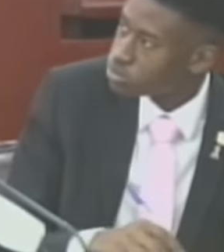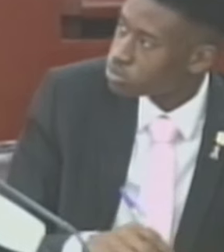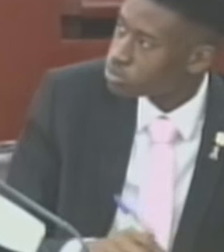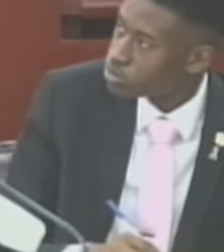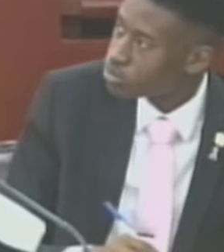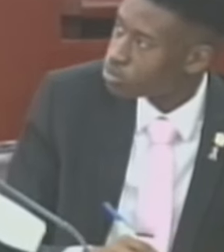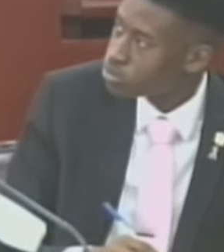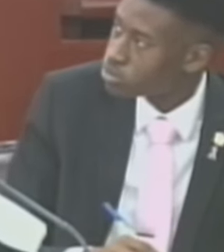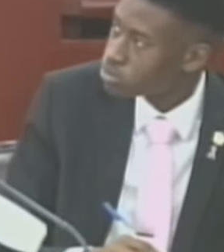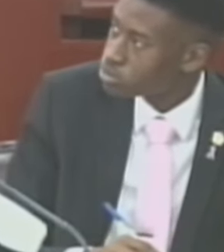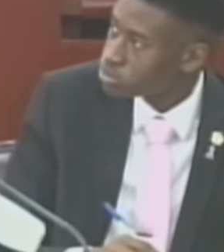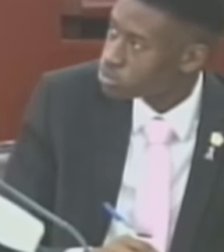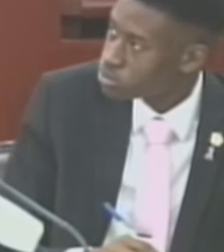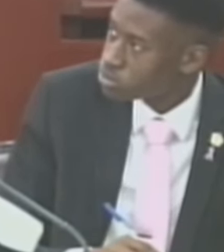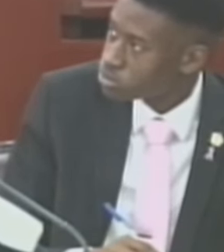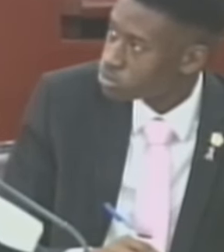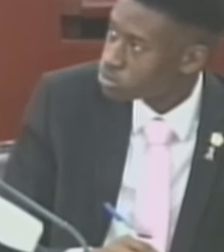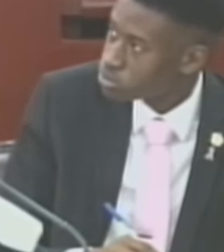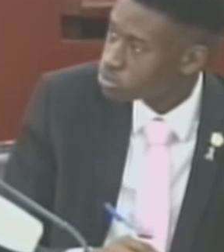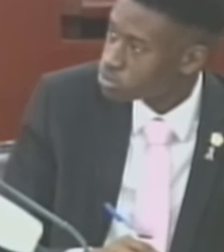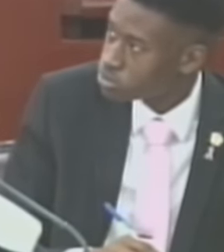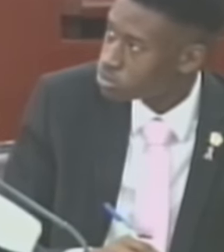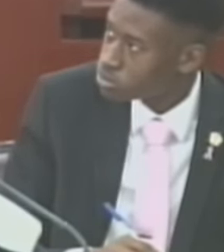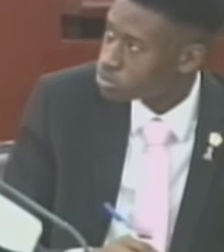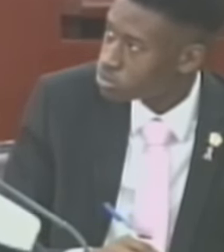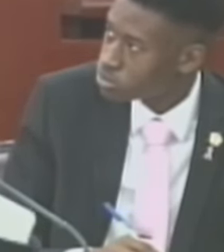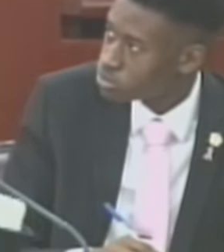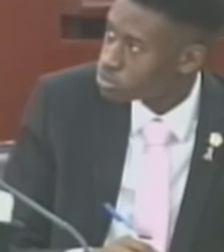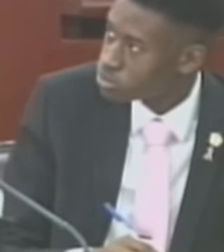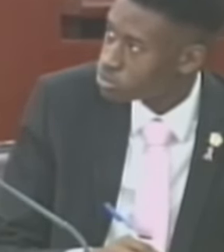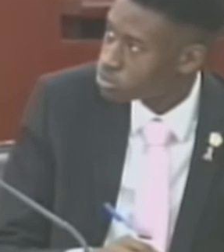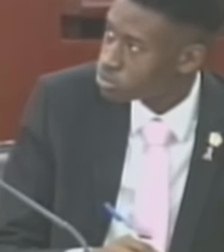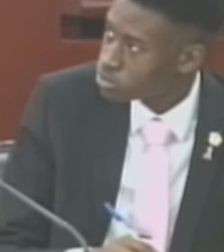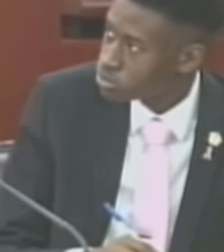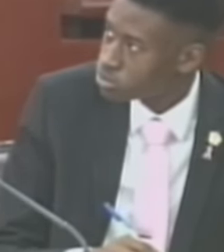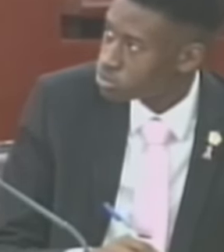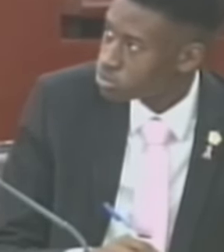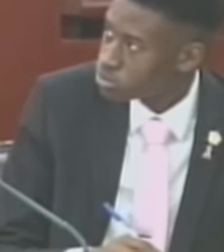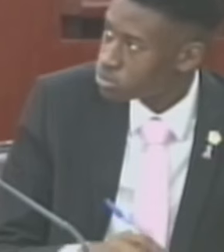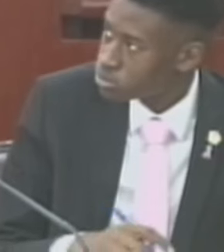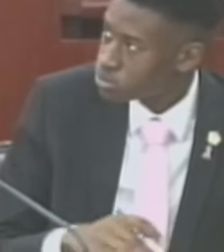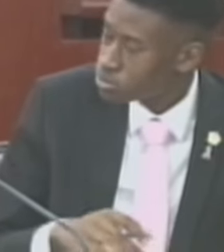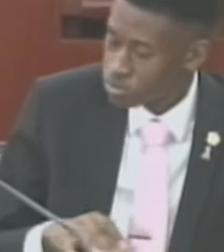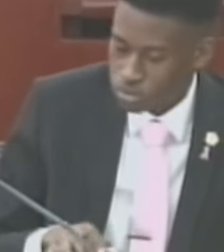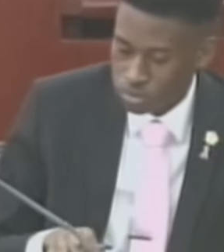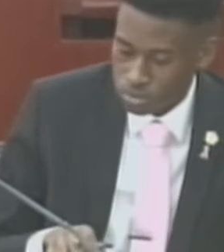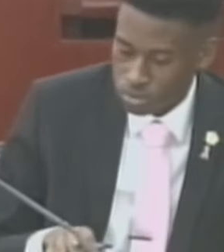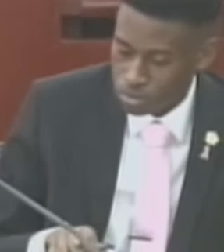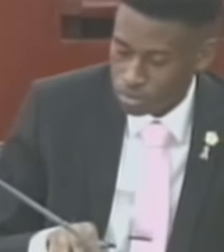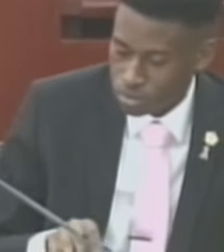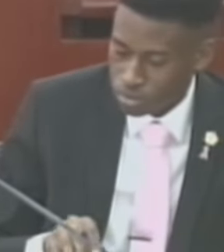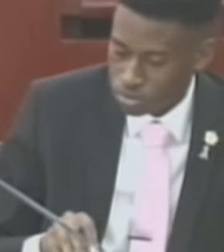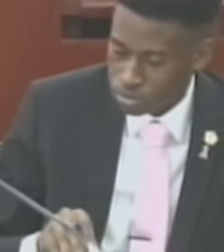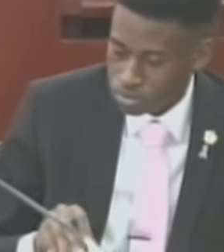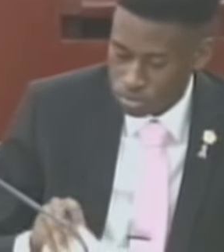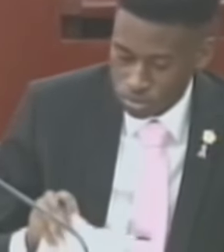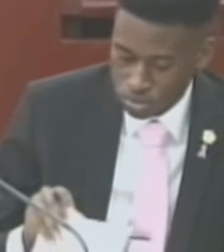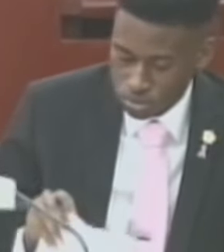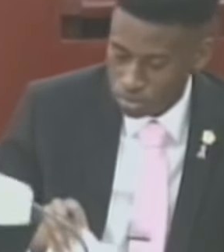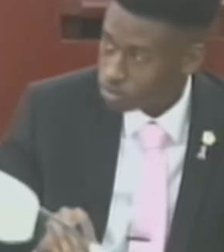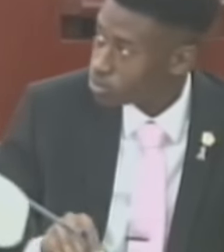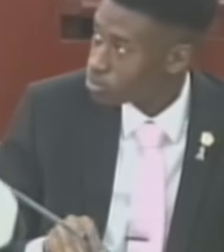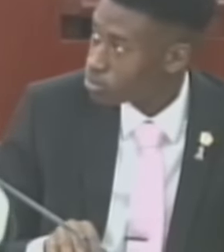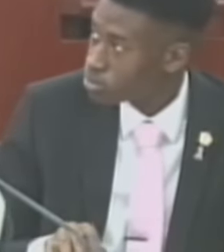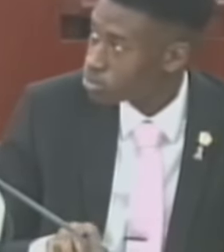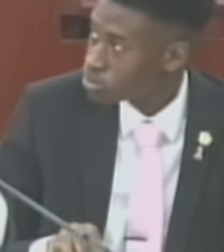Madam Speaker, given that today is a year and five days by my